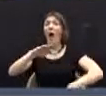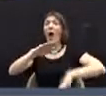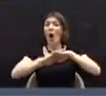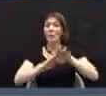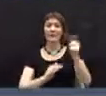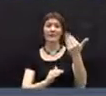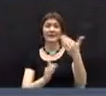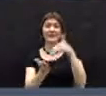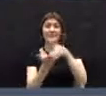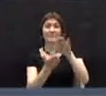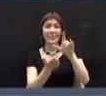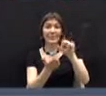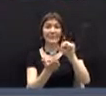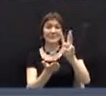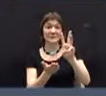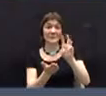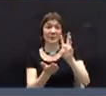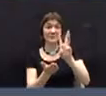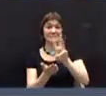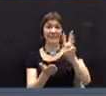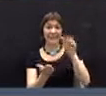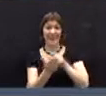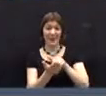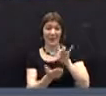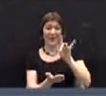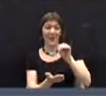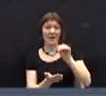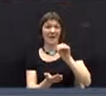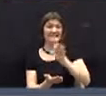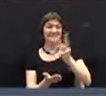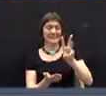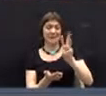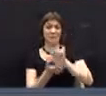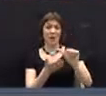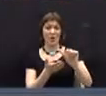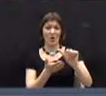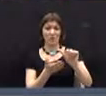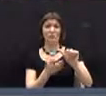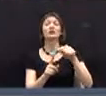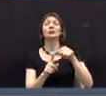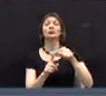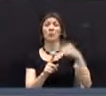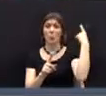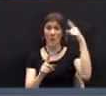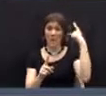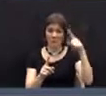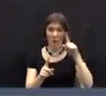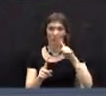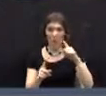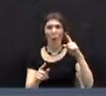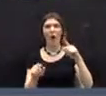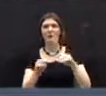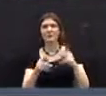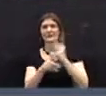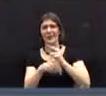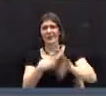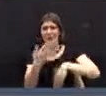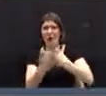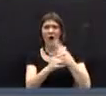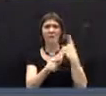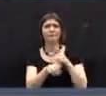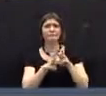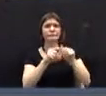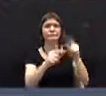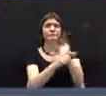exceed $15,666,866 in order to defray to that extent all general fund